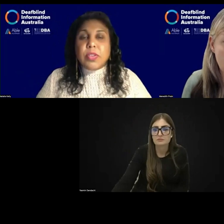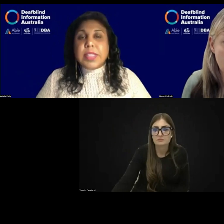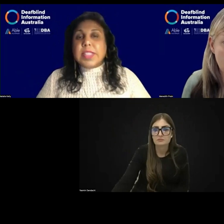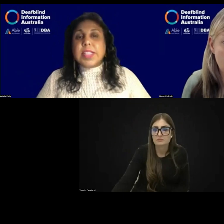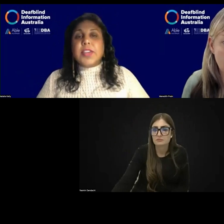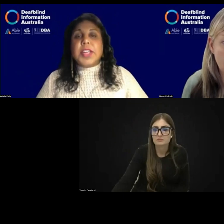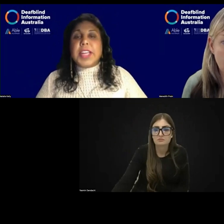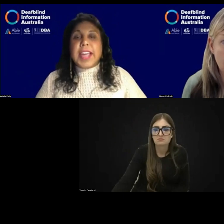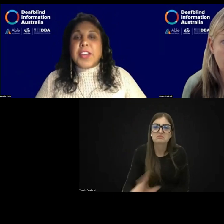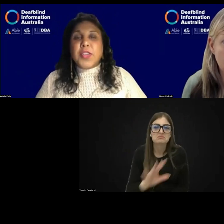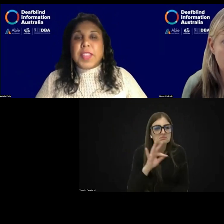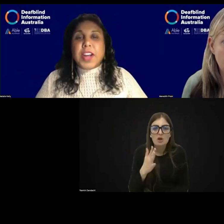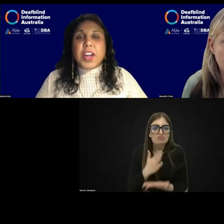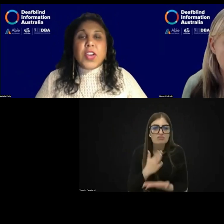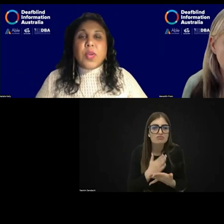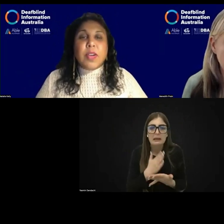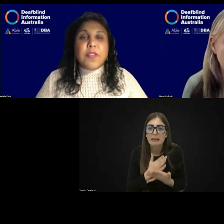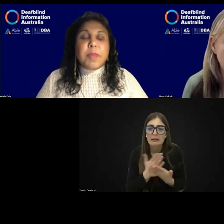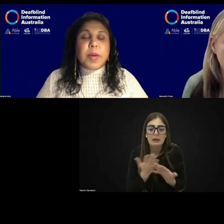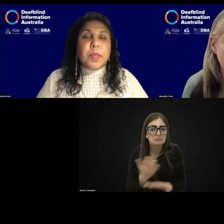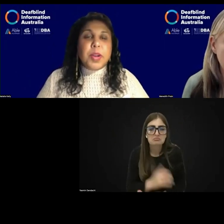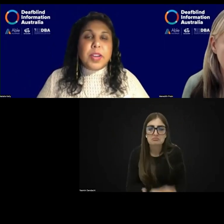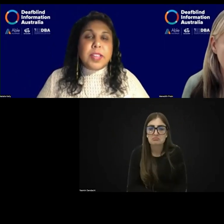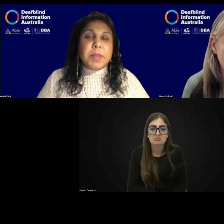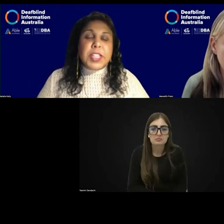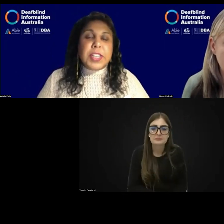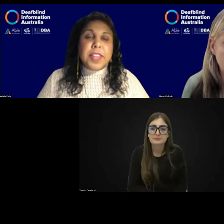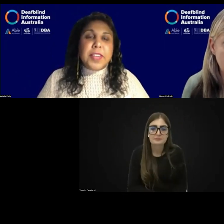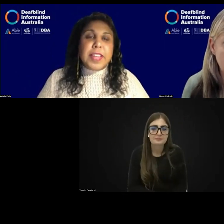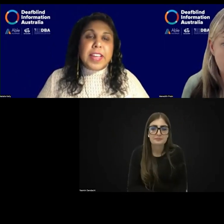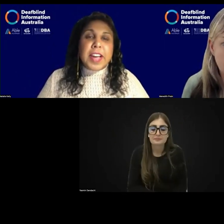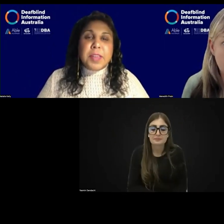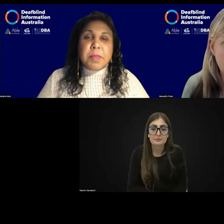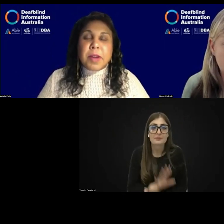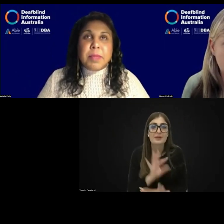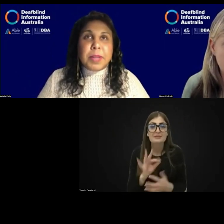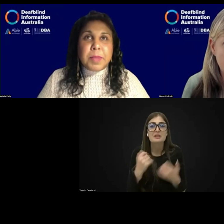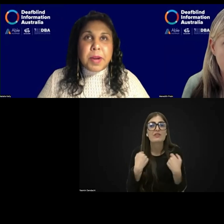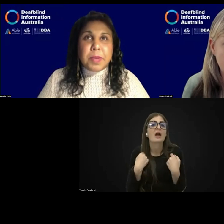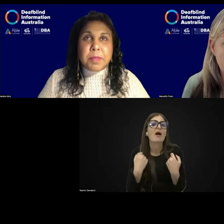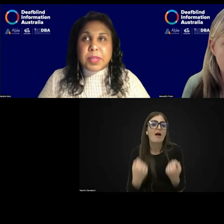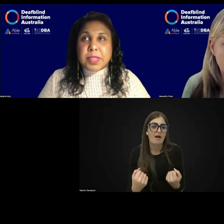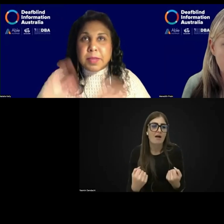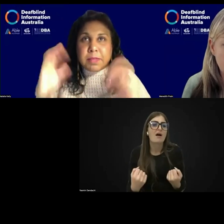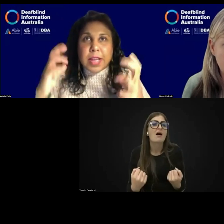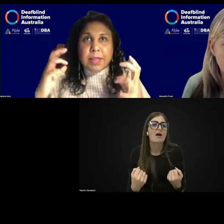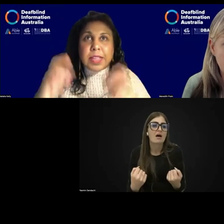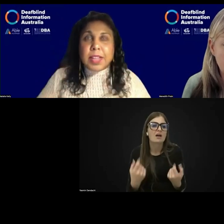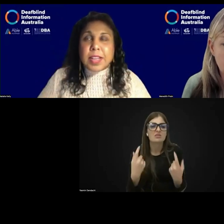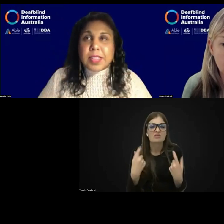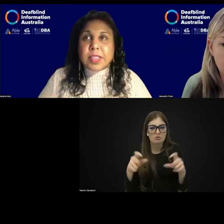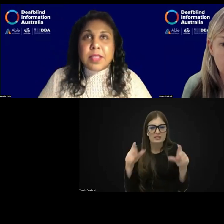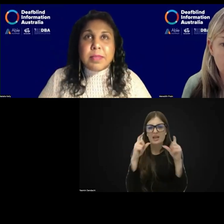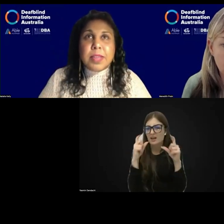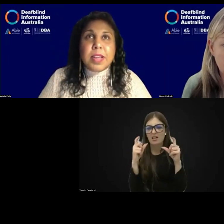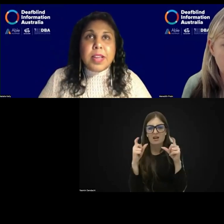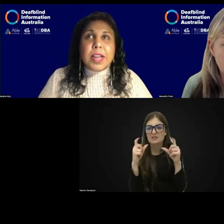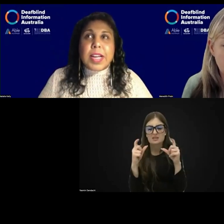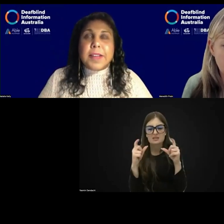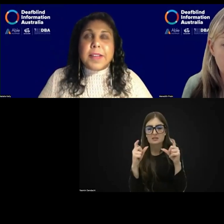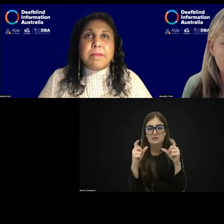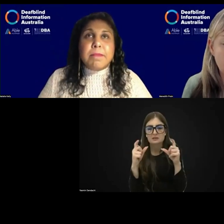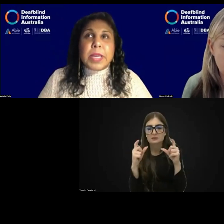Not necessarily, again, not that I know of, but what, especially if they're in the car, you probably might want to put some sunglasses on them,